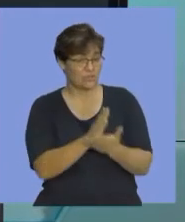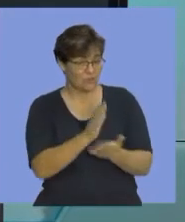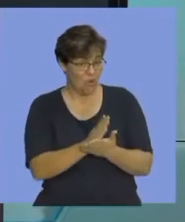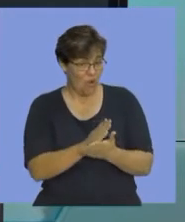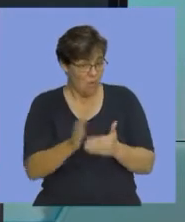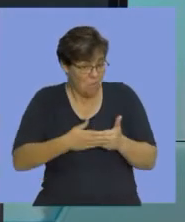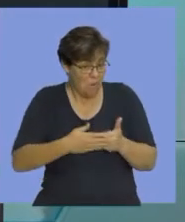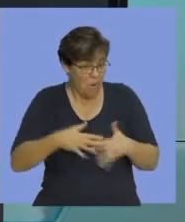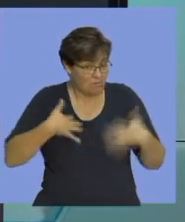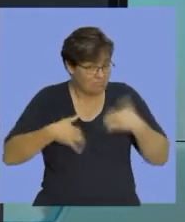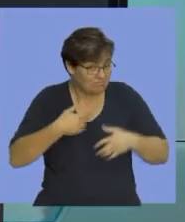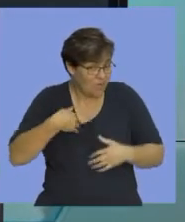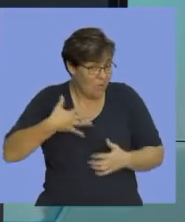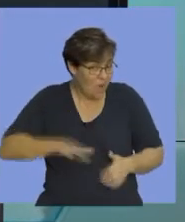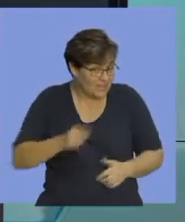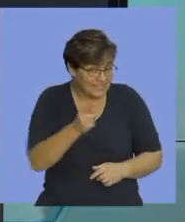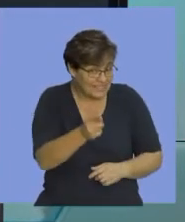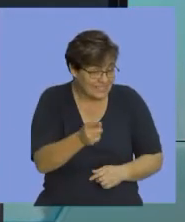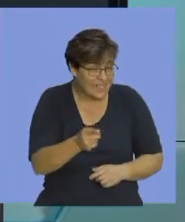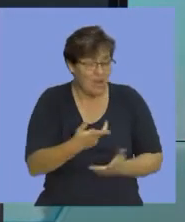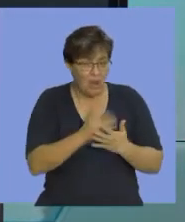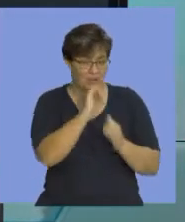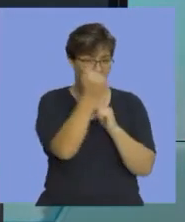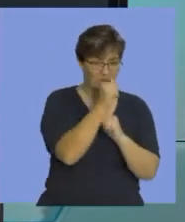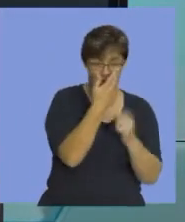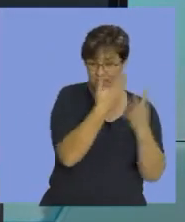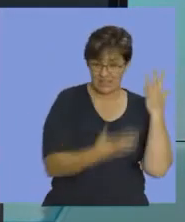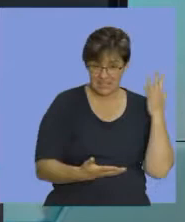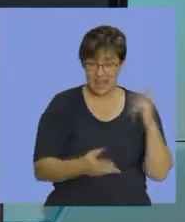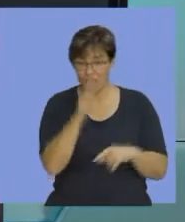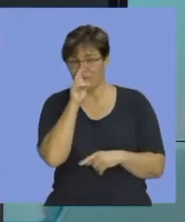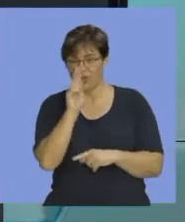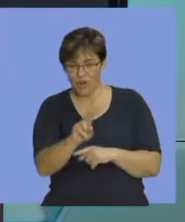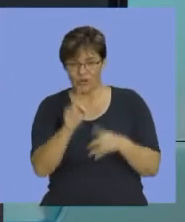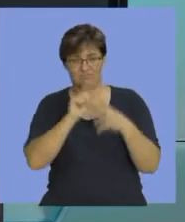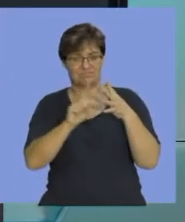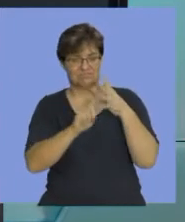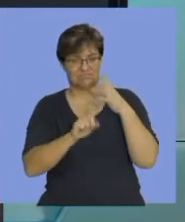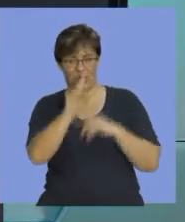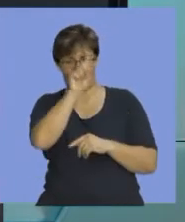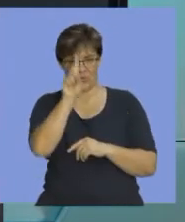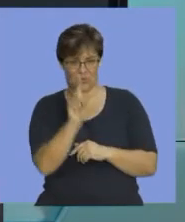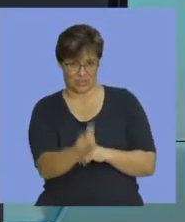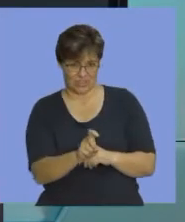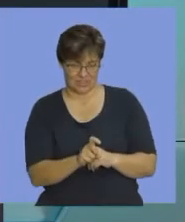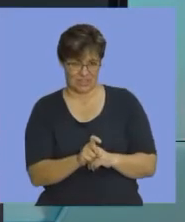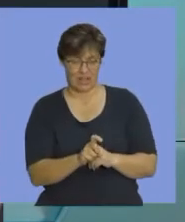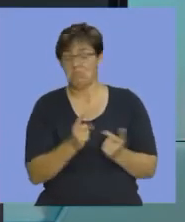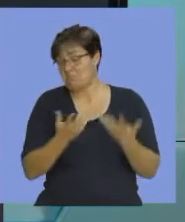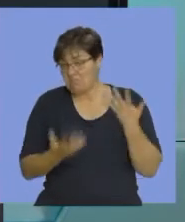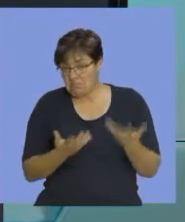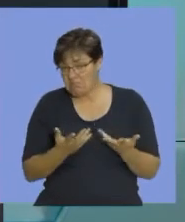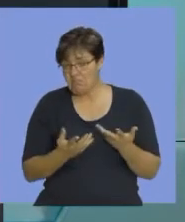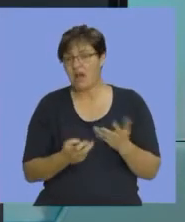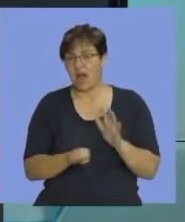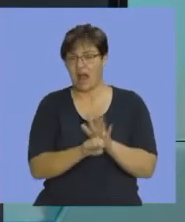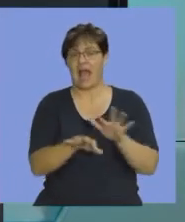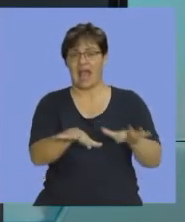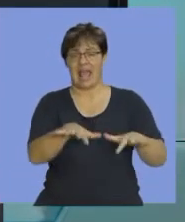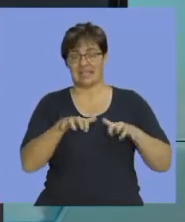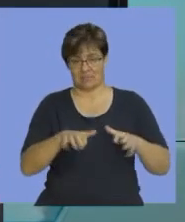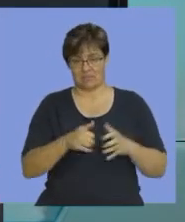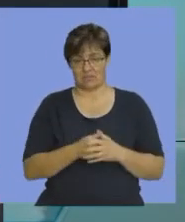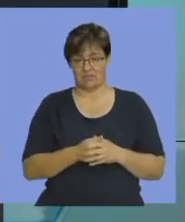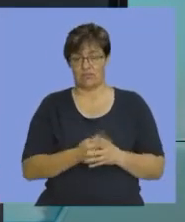to know more about manufacturing and looking at a particular question that is a possible examination question.